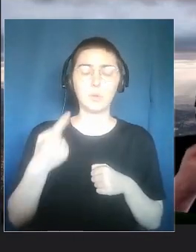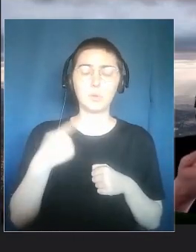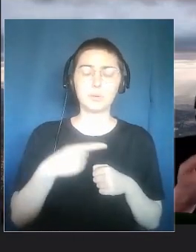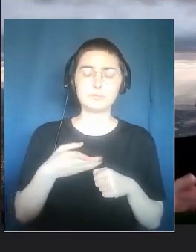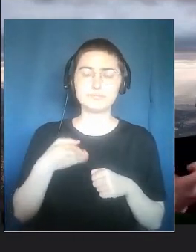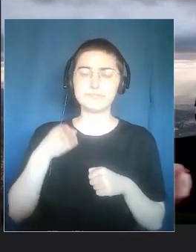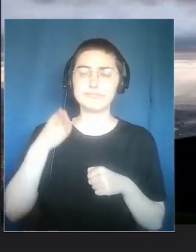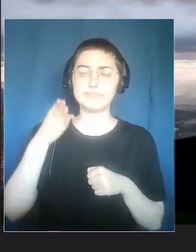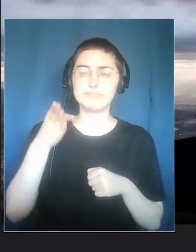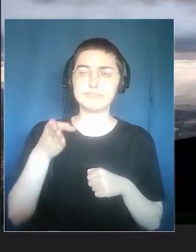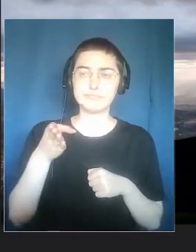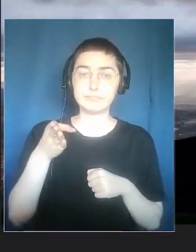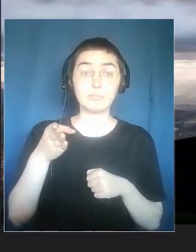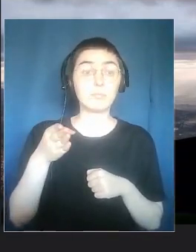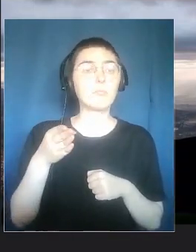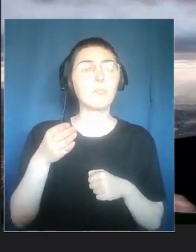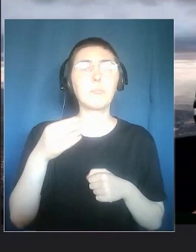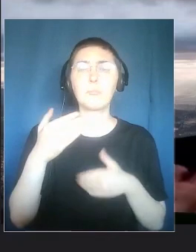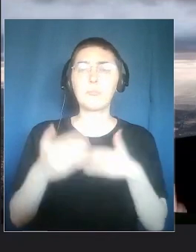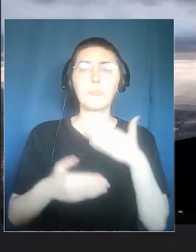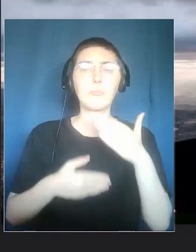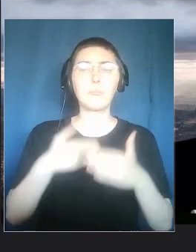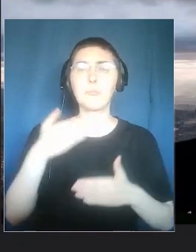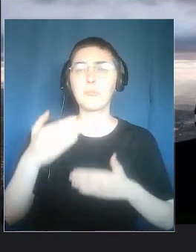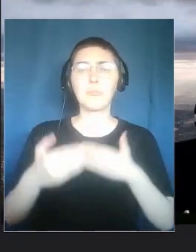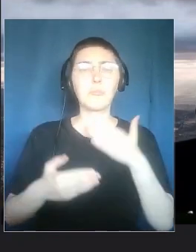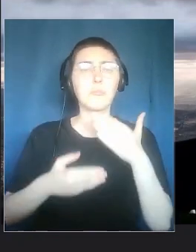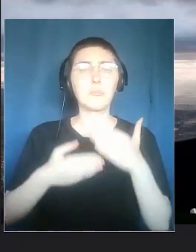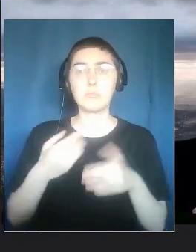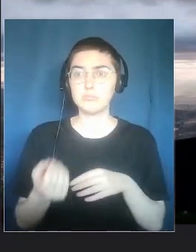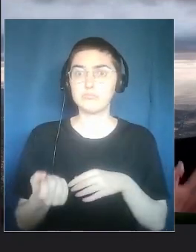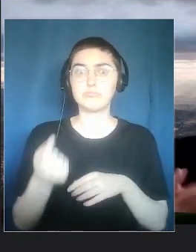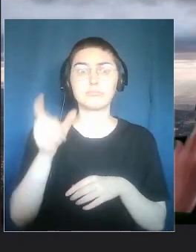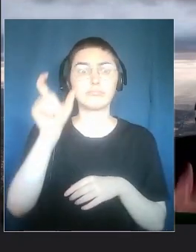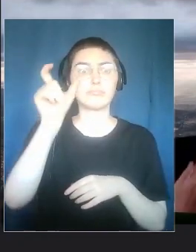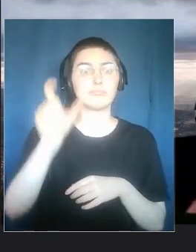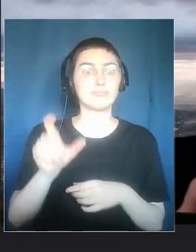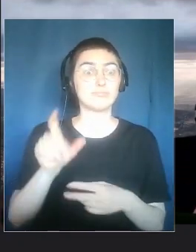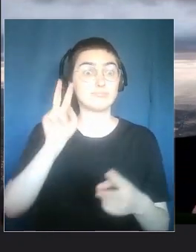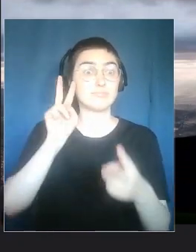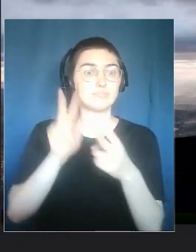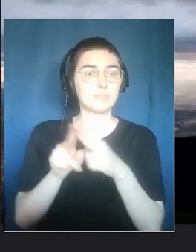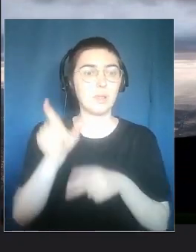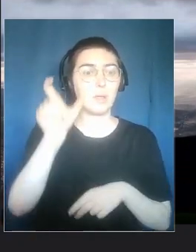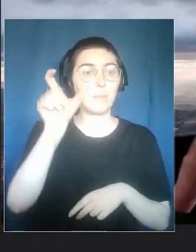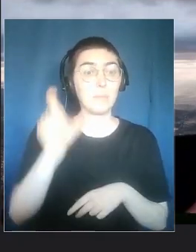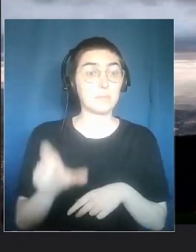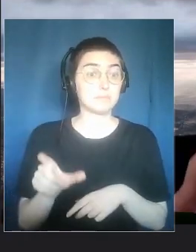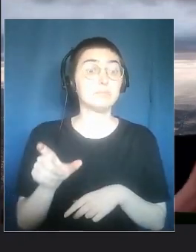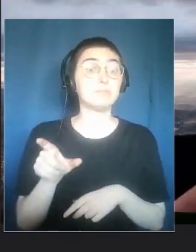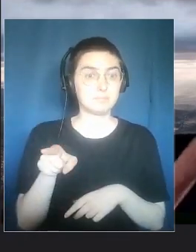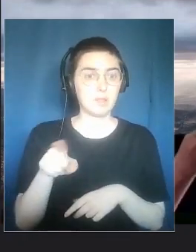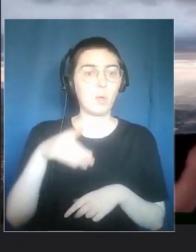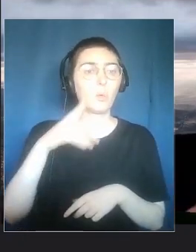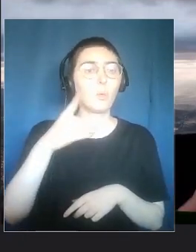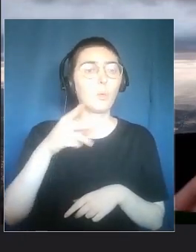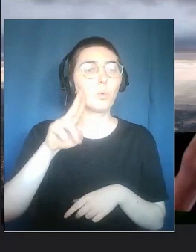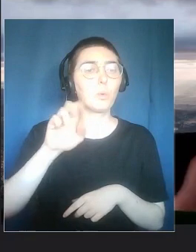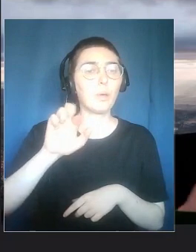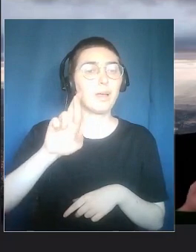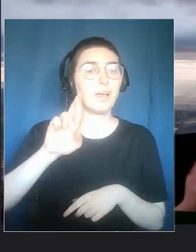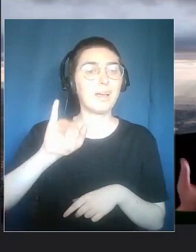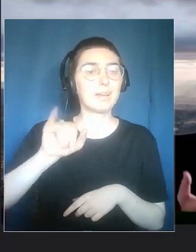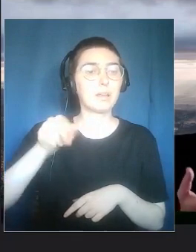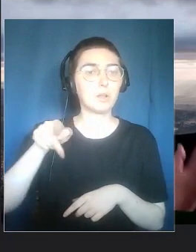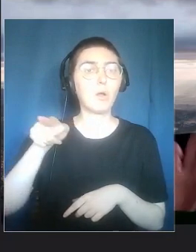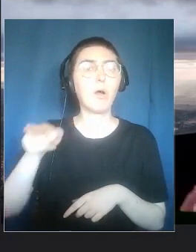Throughout our process, we met Mr. Guerrino, one of the